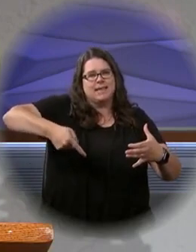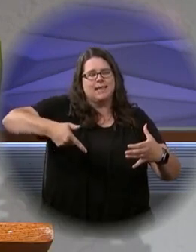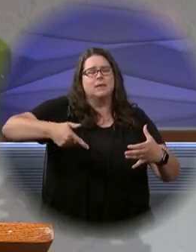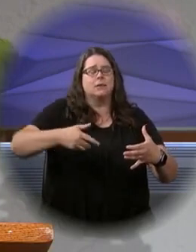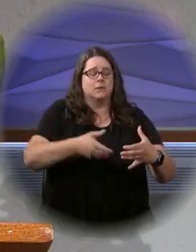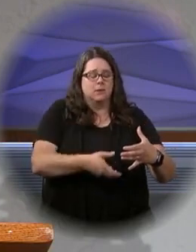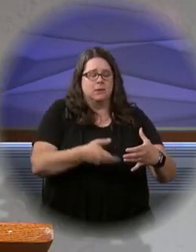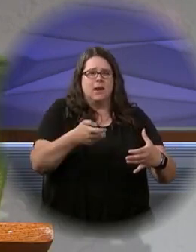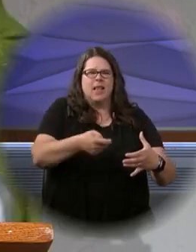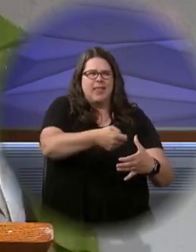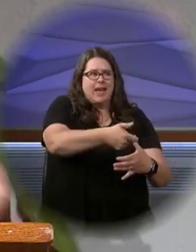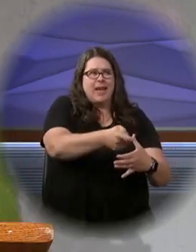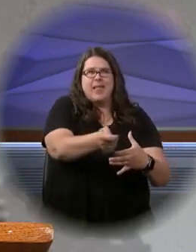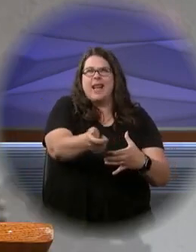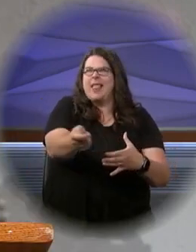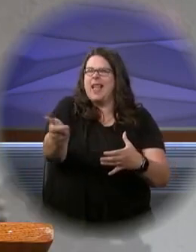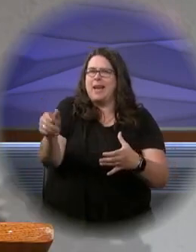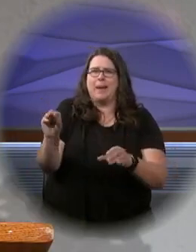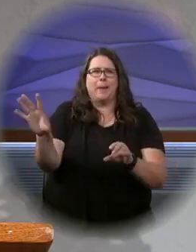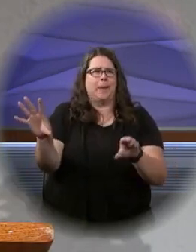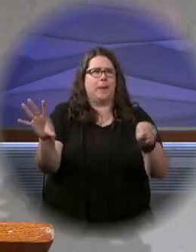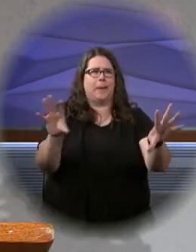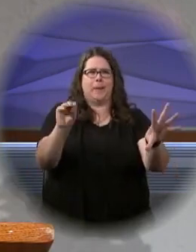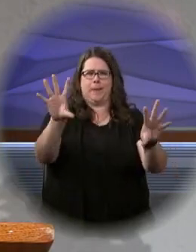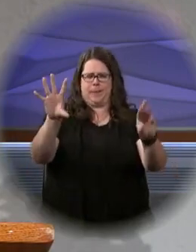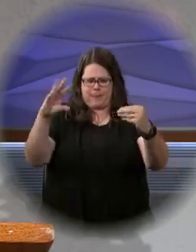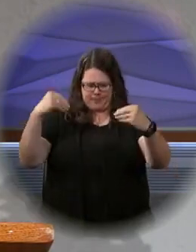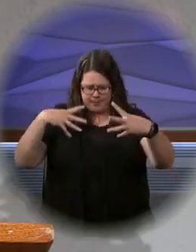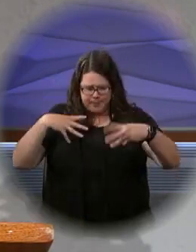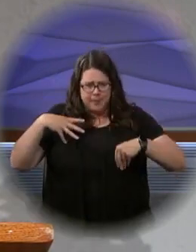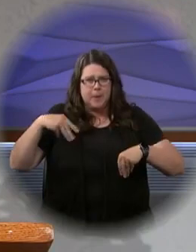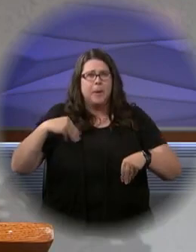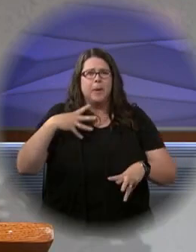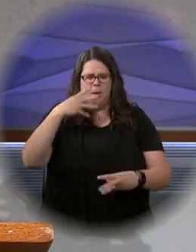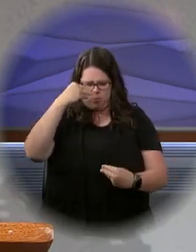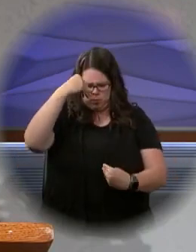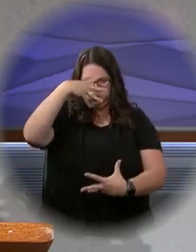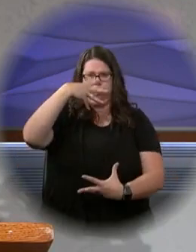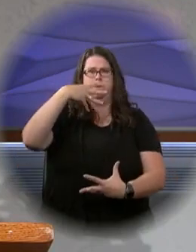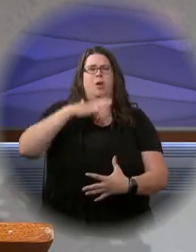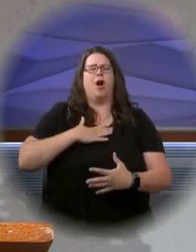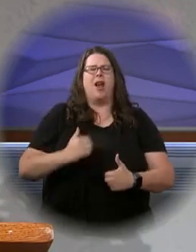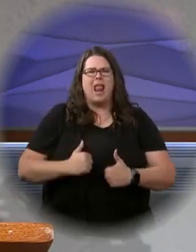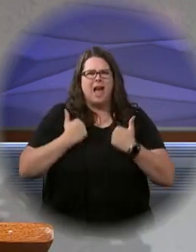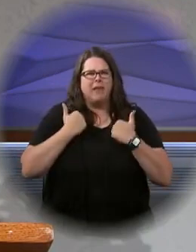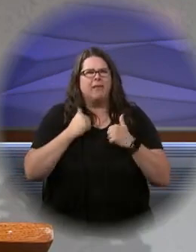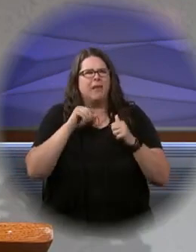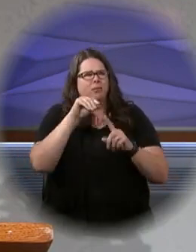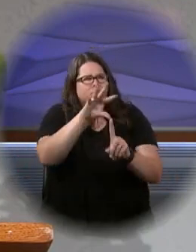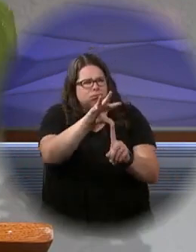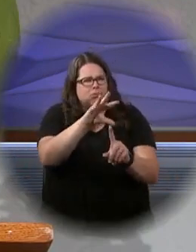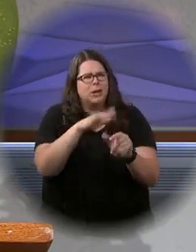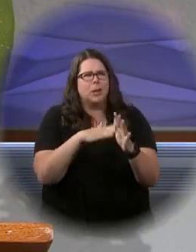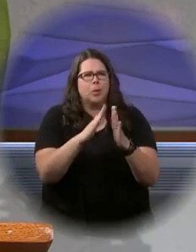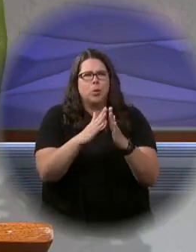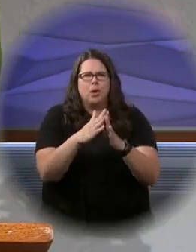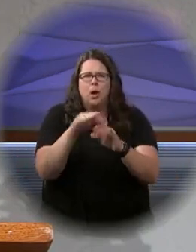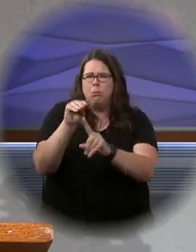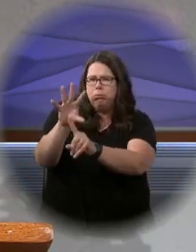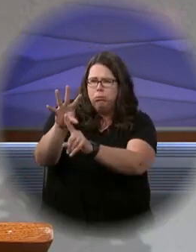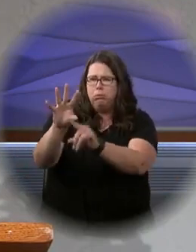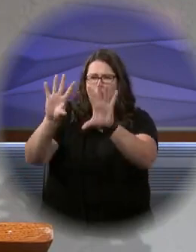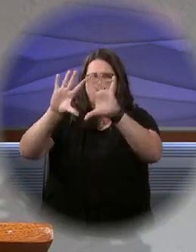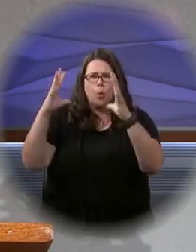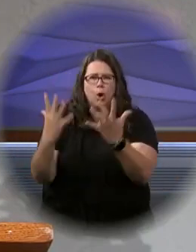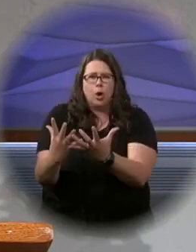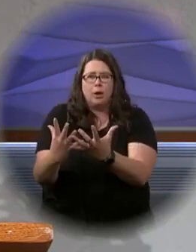in different directions and different parts of our lives and our communities, our world, and being able to bring that light